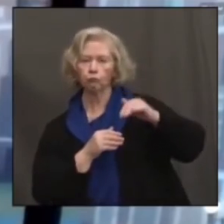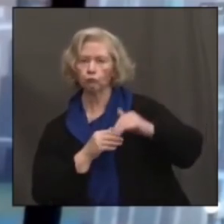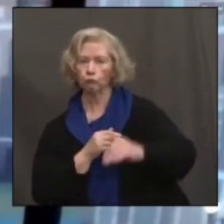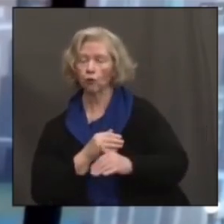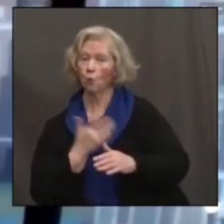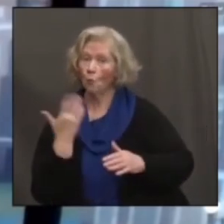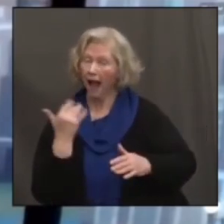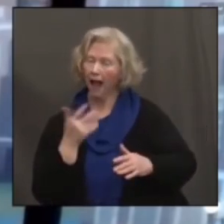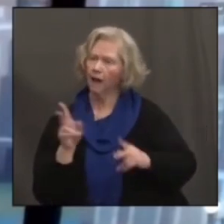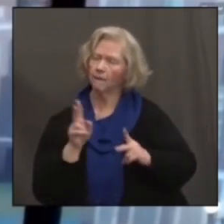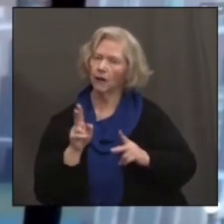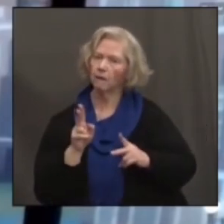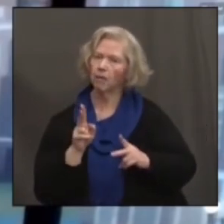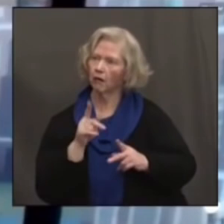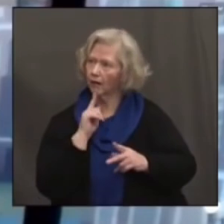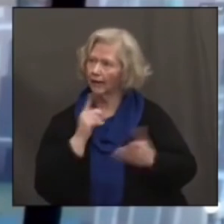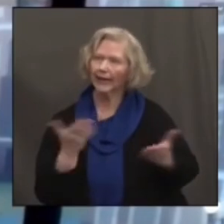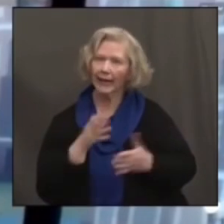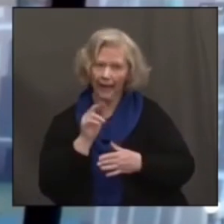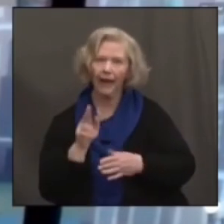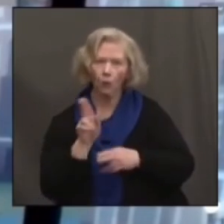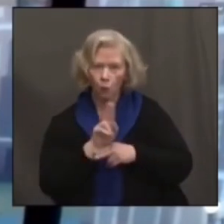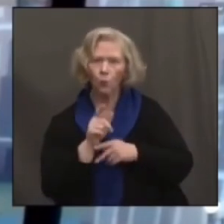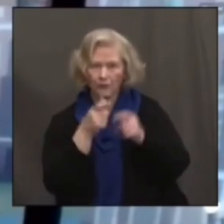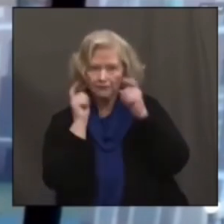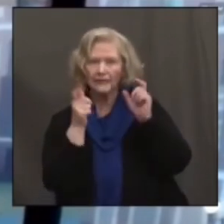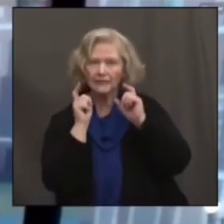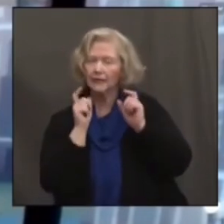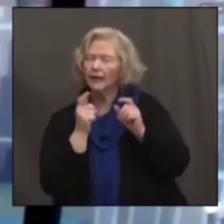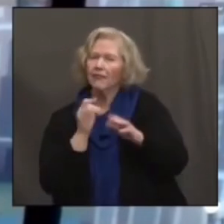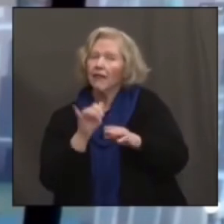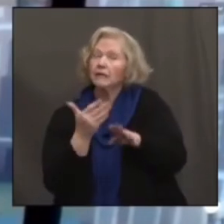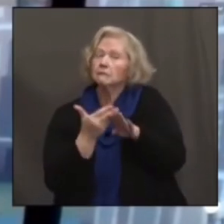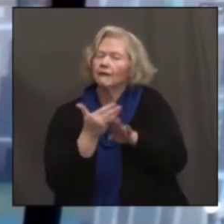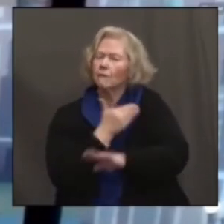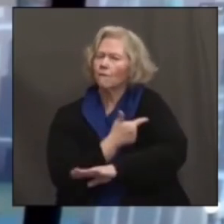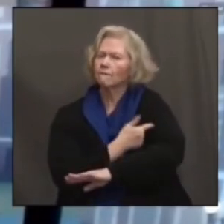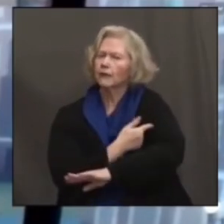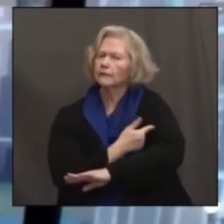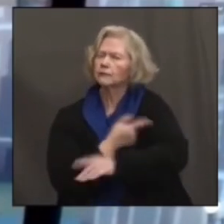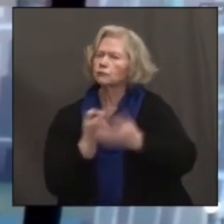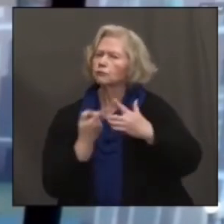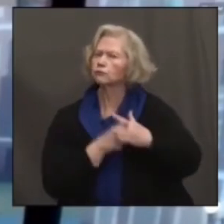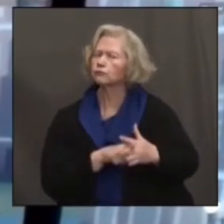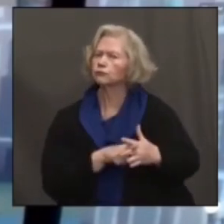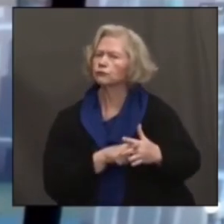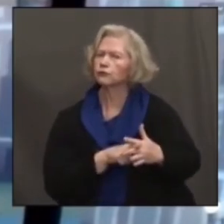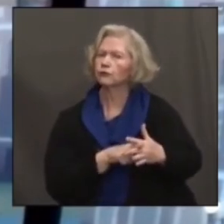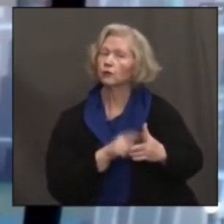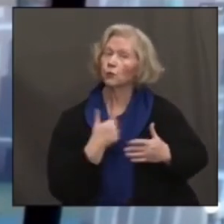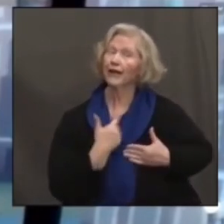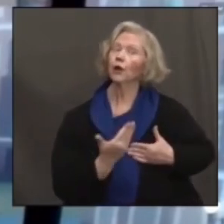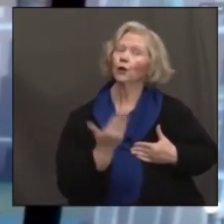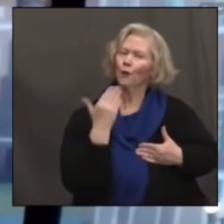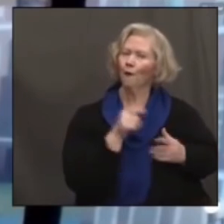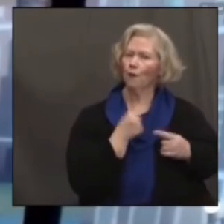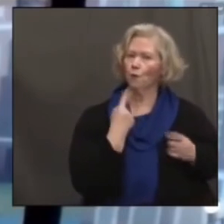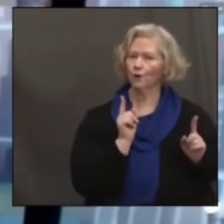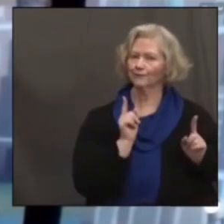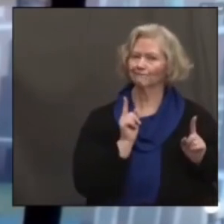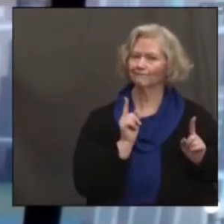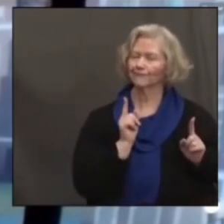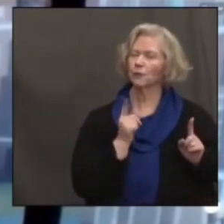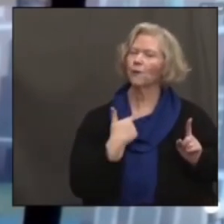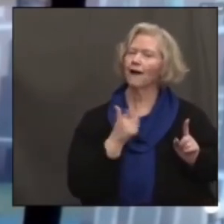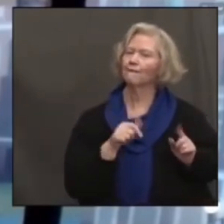because of face mask use, before vaccines started kicking in. So we know those things work and we're going to have to keep